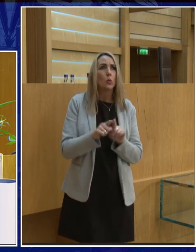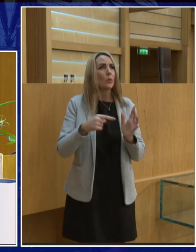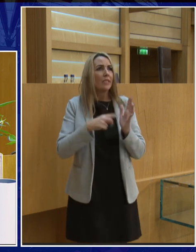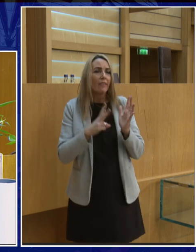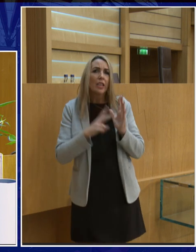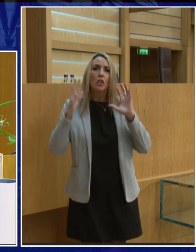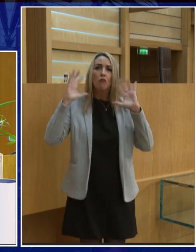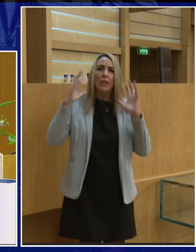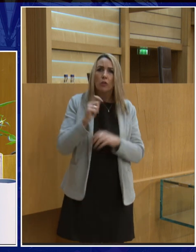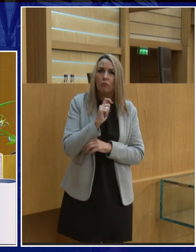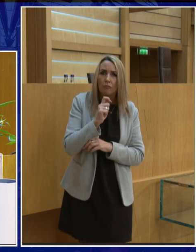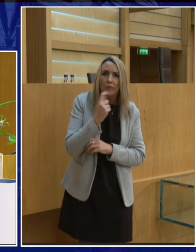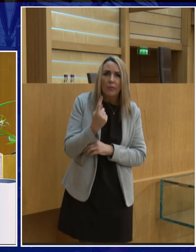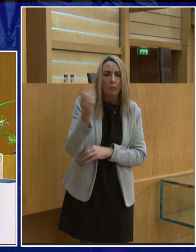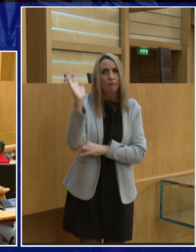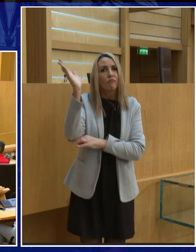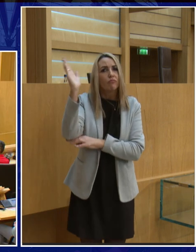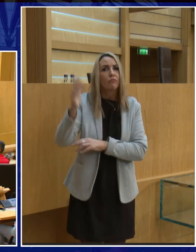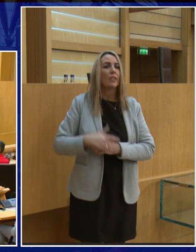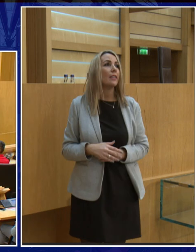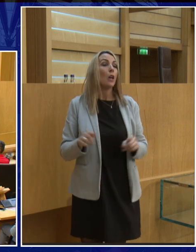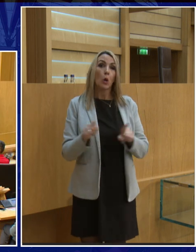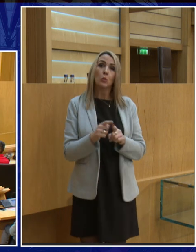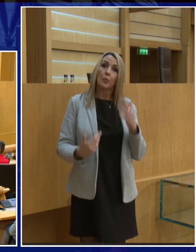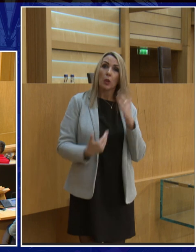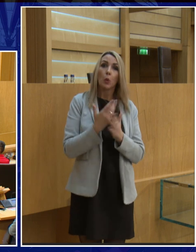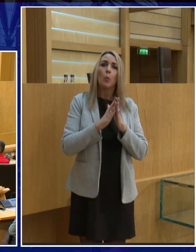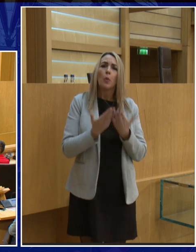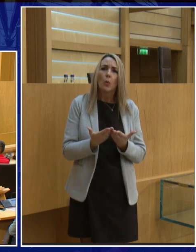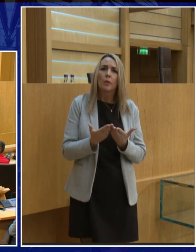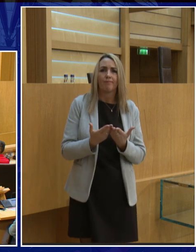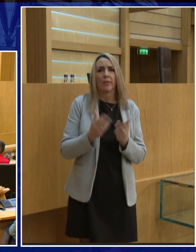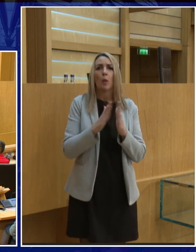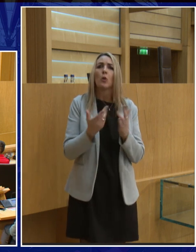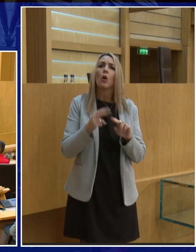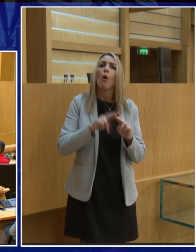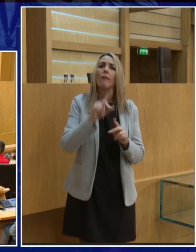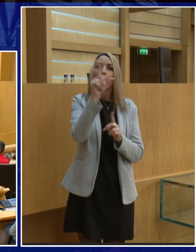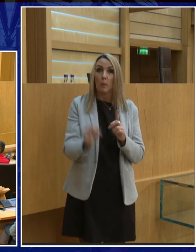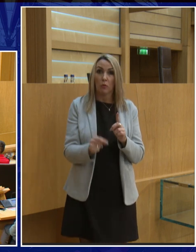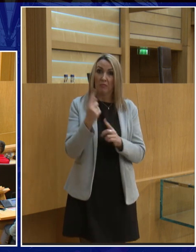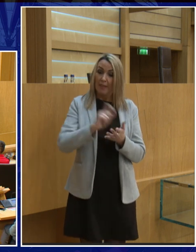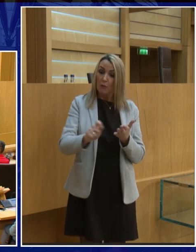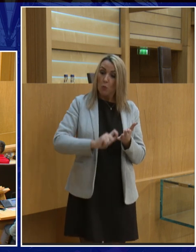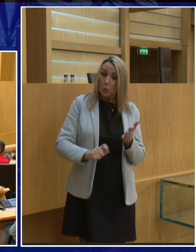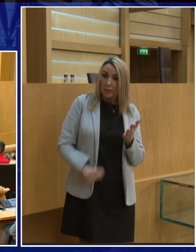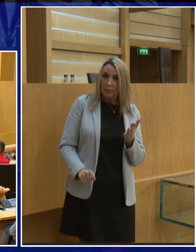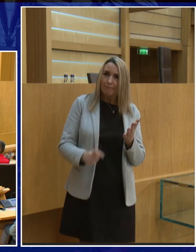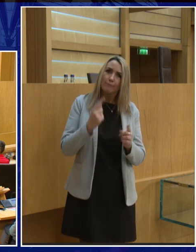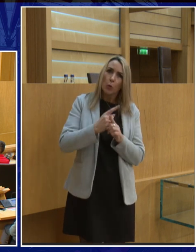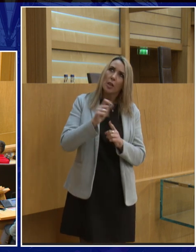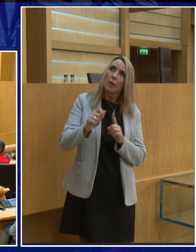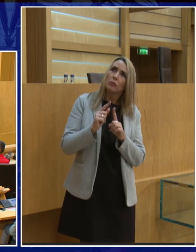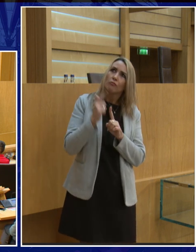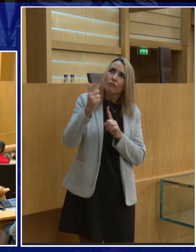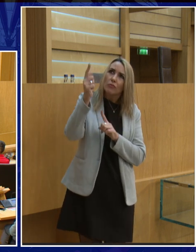educator, and now the author of The Sky at Night Book of the Moon, a wonderful and very accessible celebration of